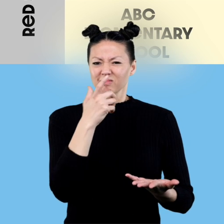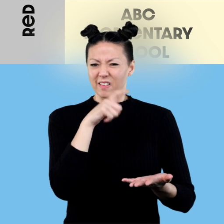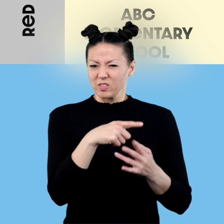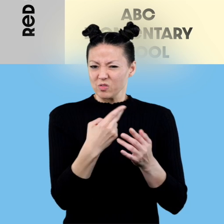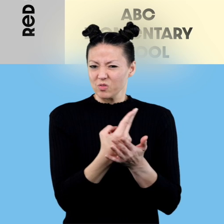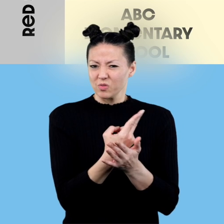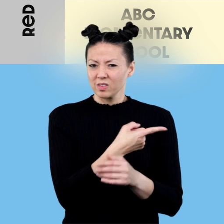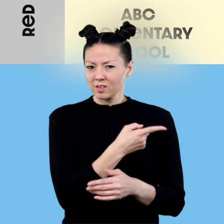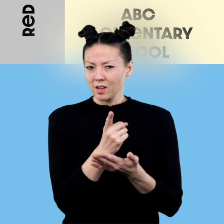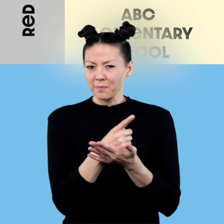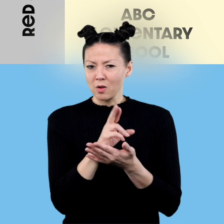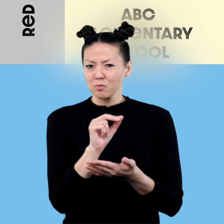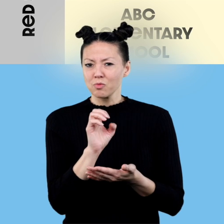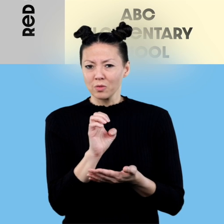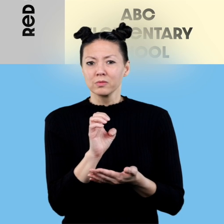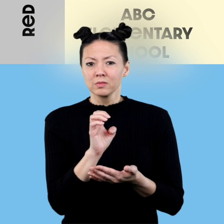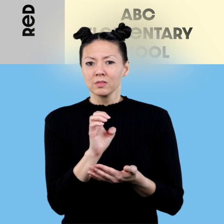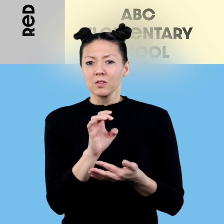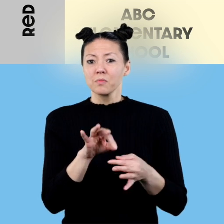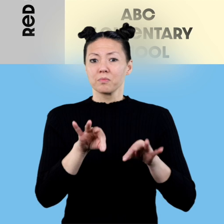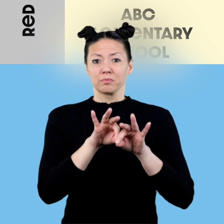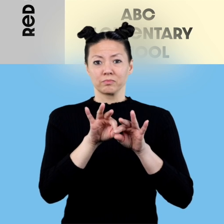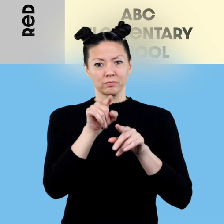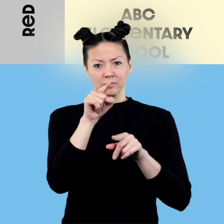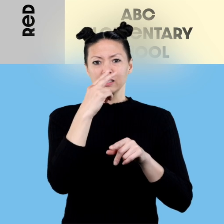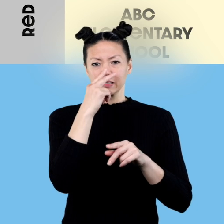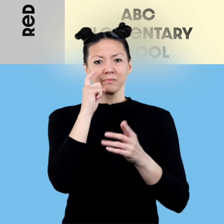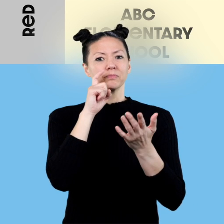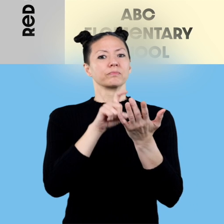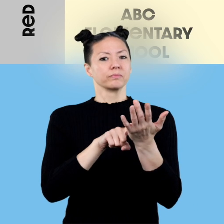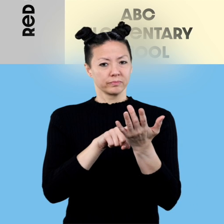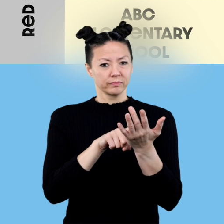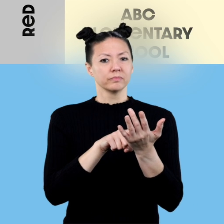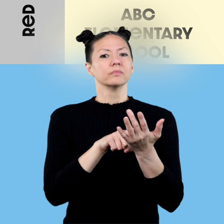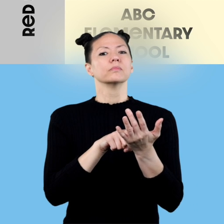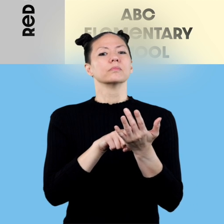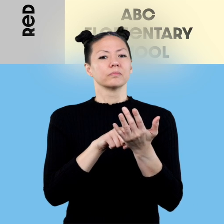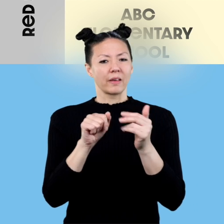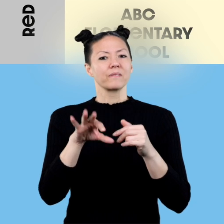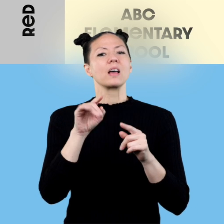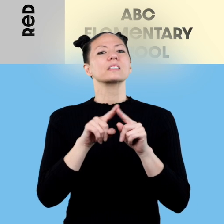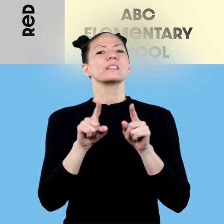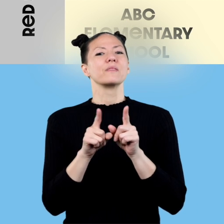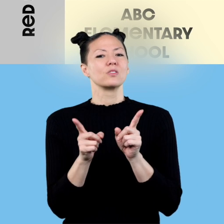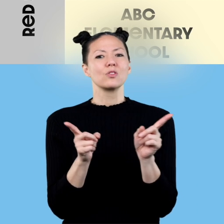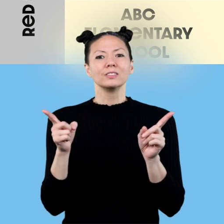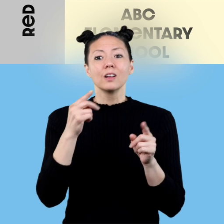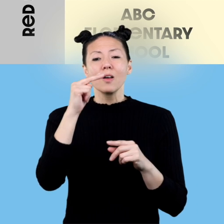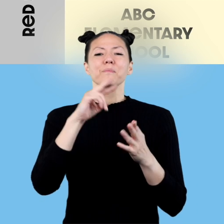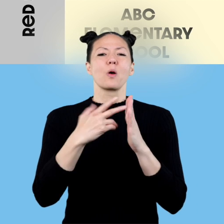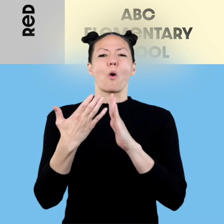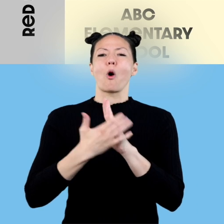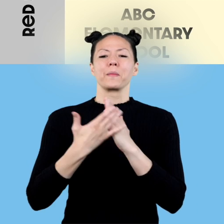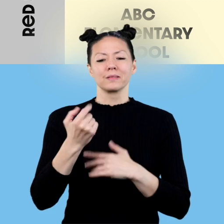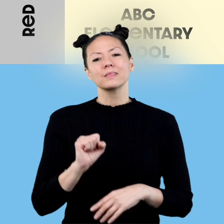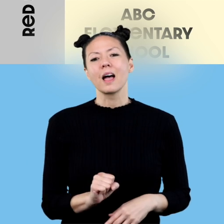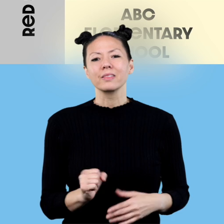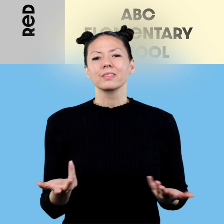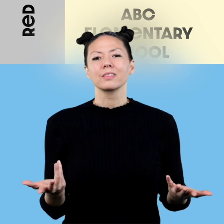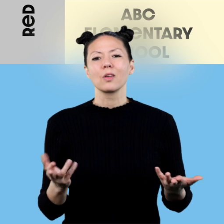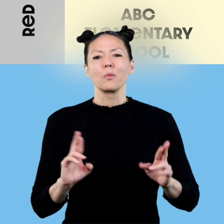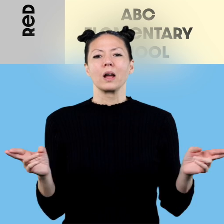rose, but you know one of the directions on a map, then you can find all the other directions using our saying,